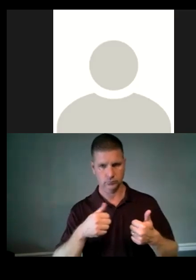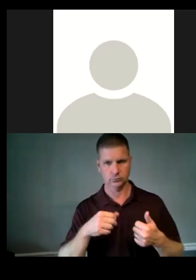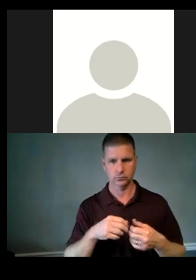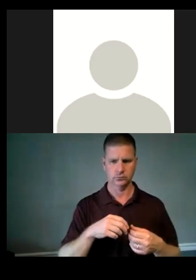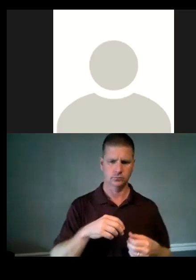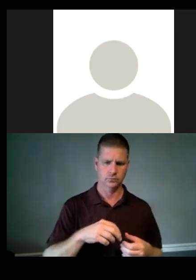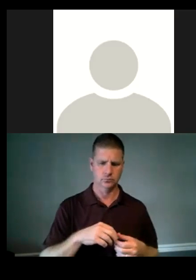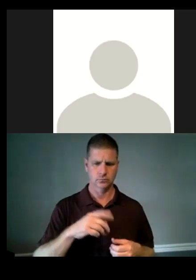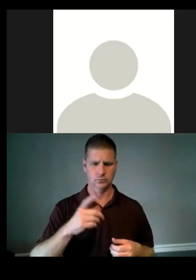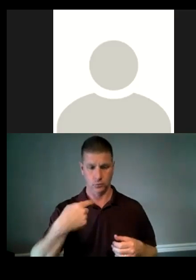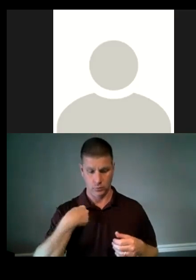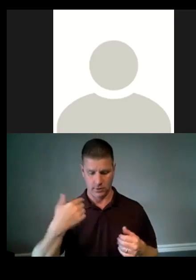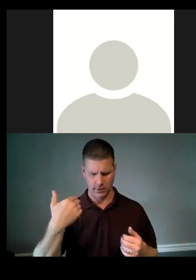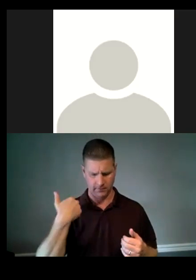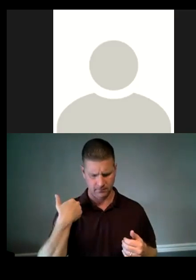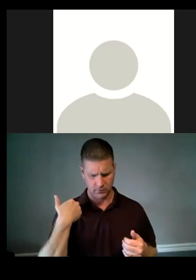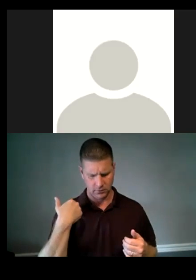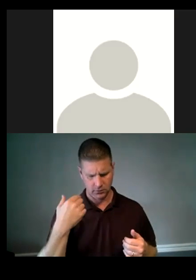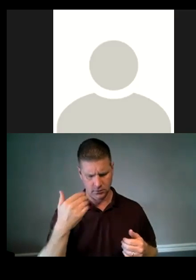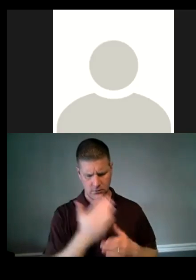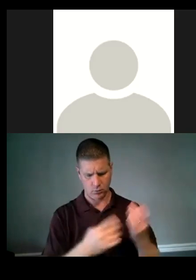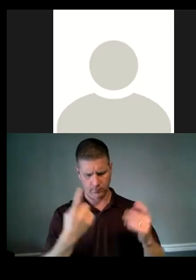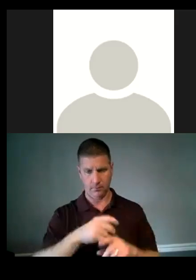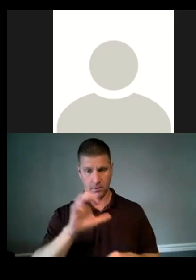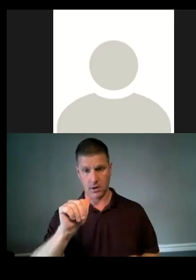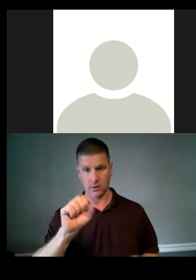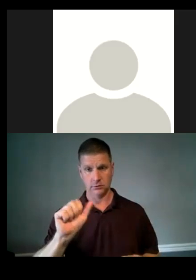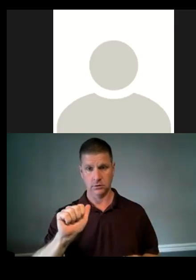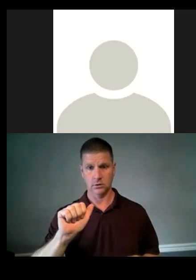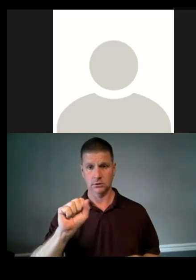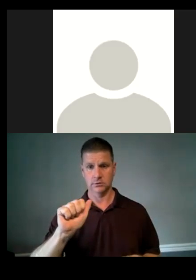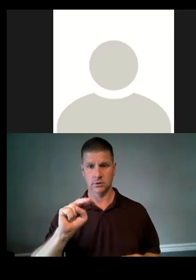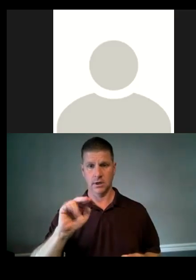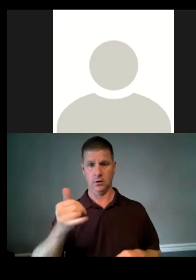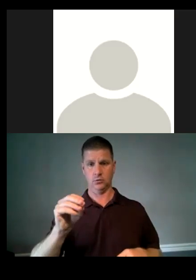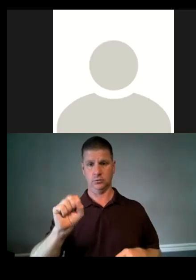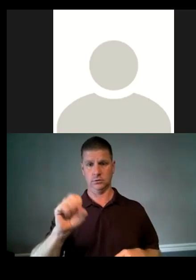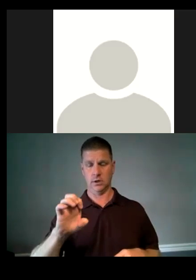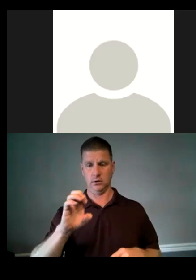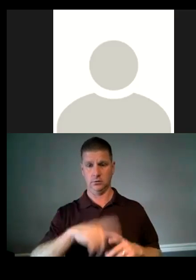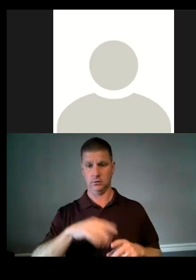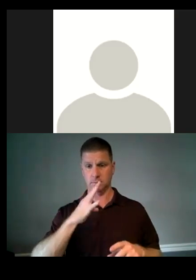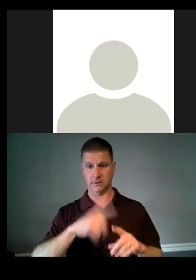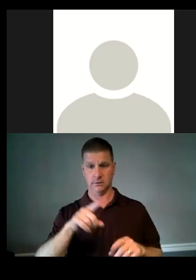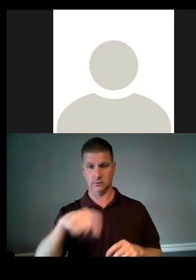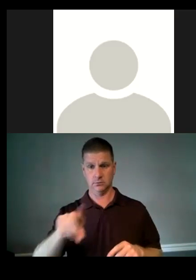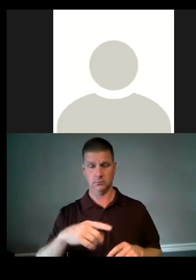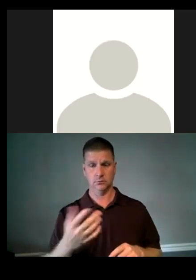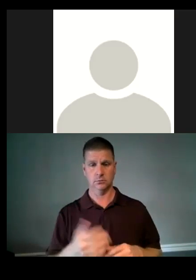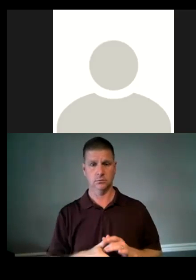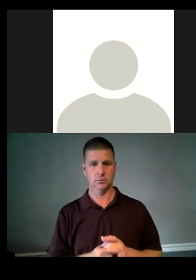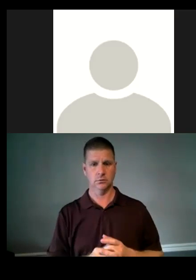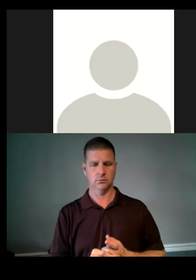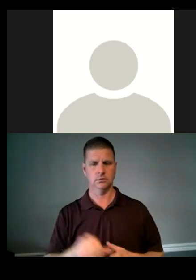And do we have, uh, somebody from Casa San Jose to, to speak to this as well? Um,